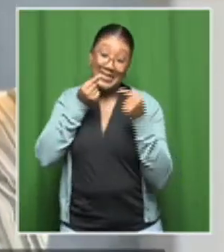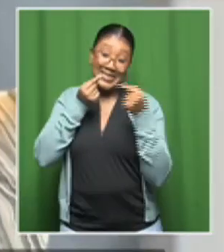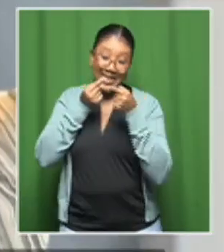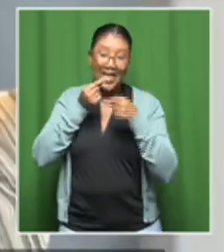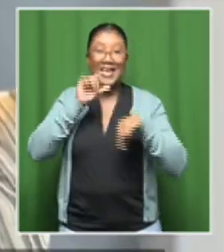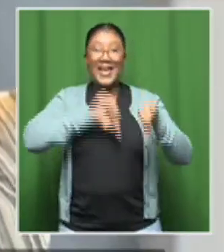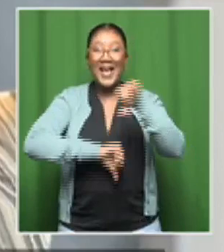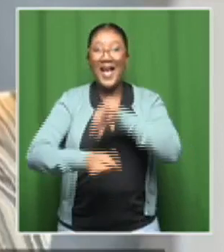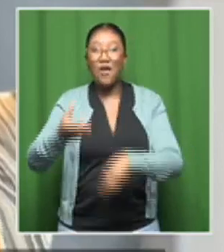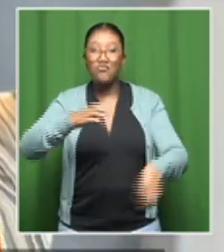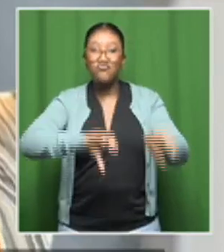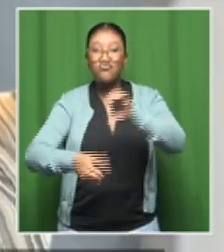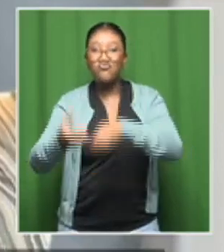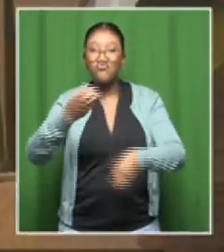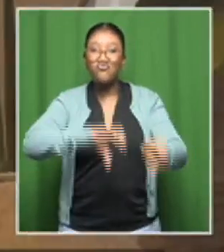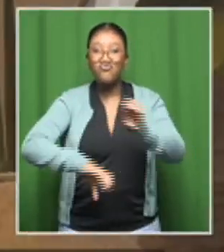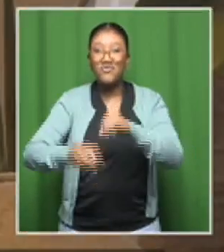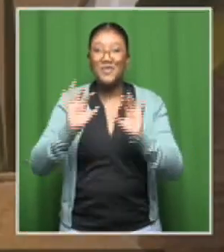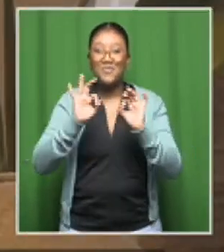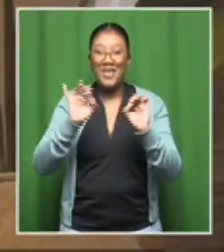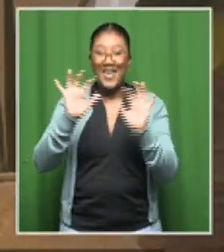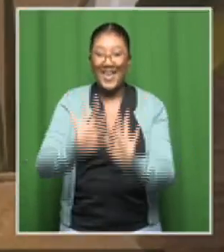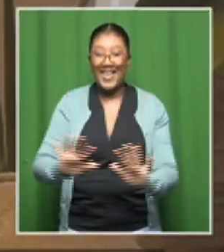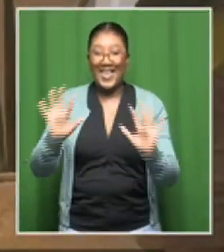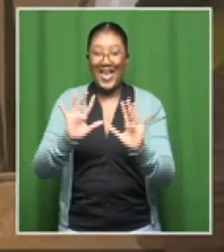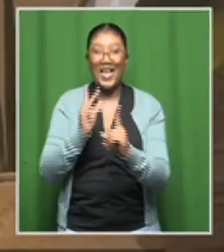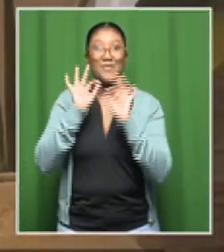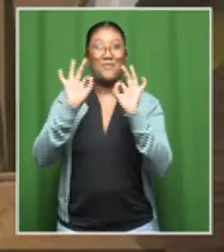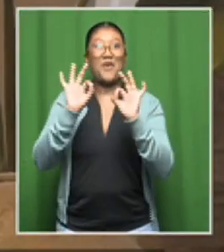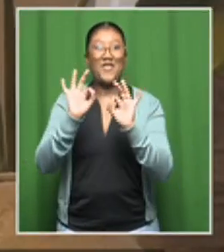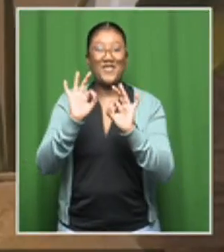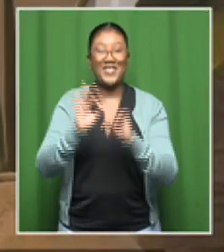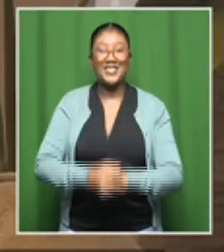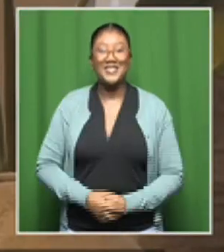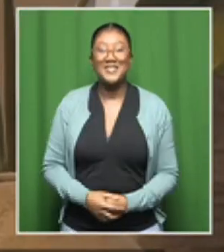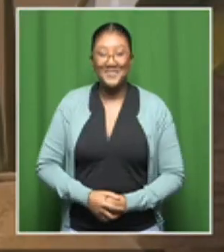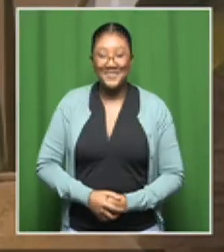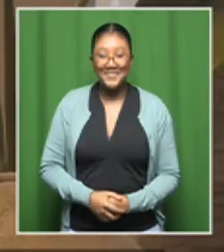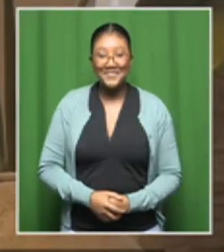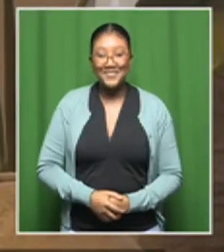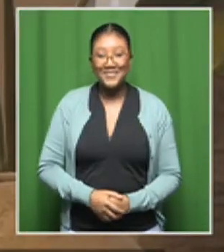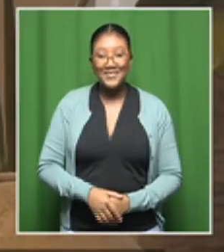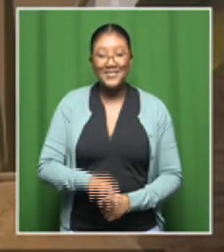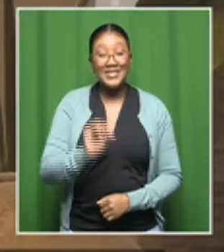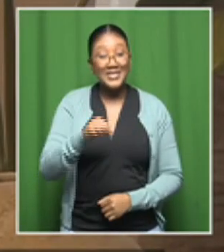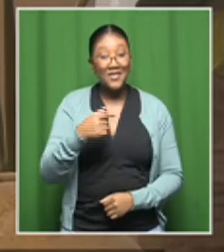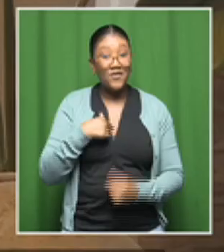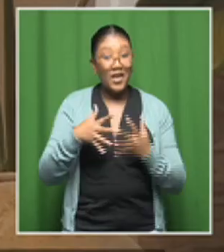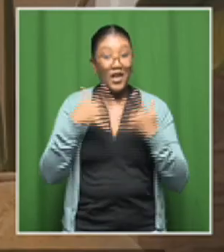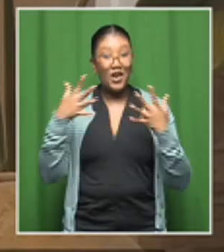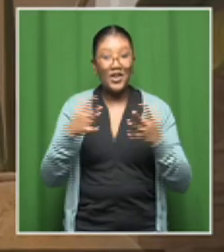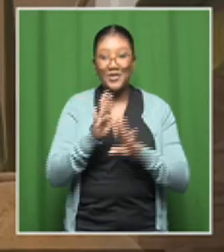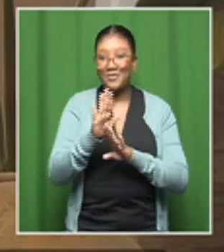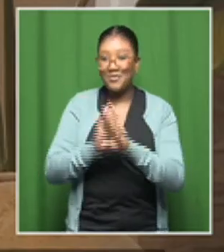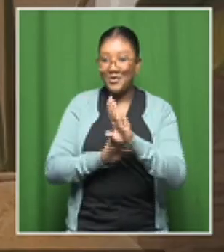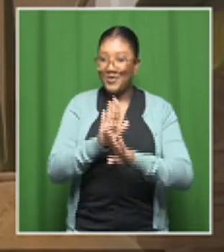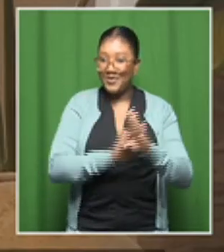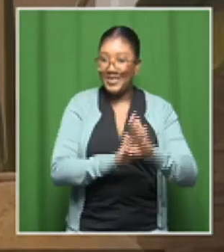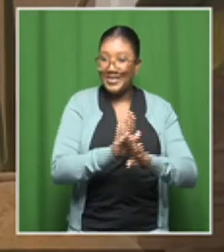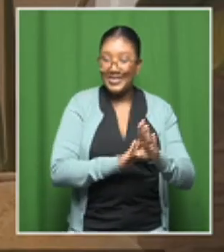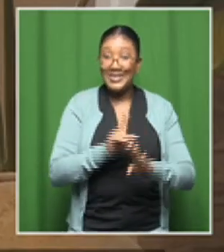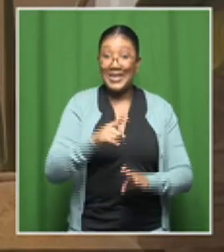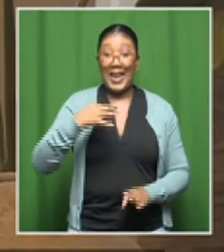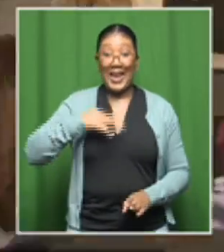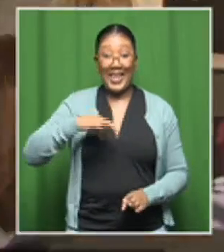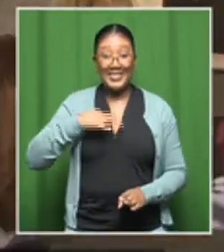lip color. And then there are so many fascinating, you know, advances. For example, all the